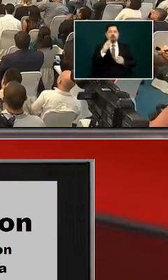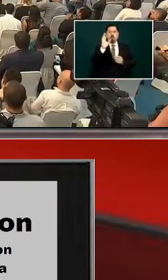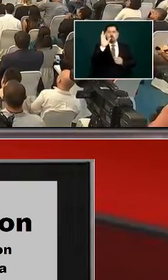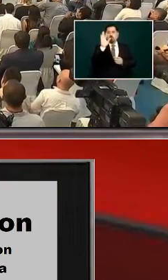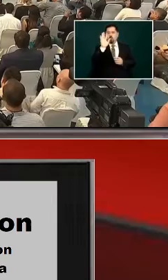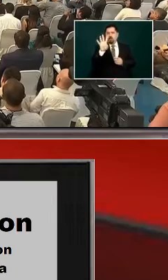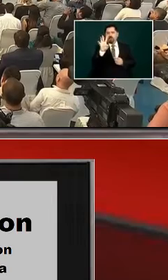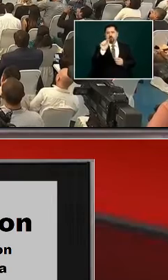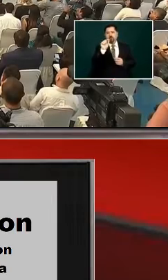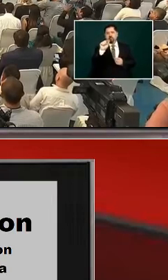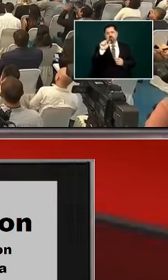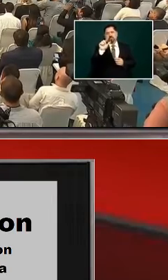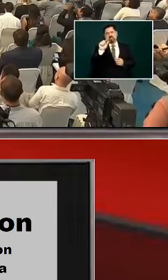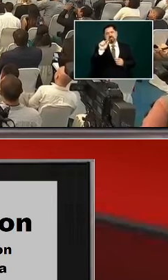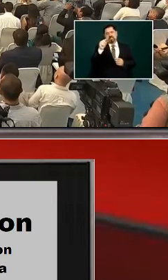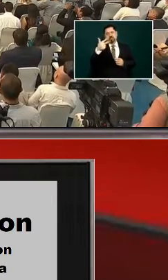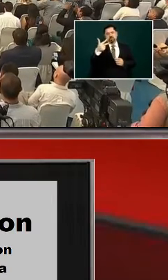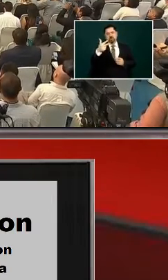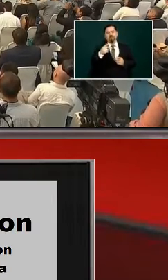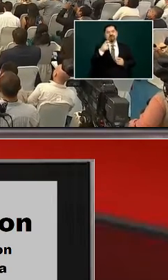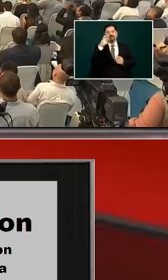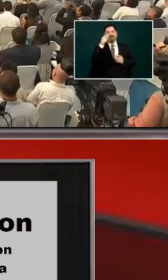pesos margin